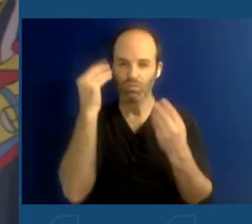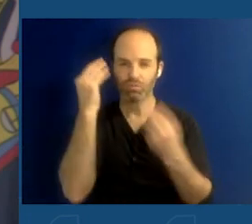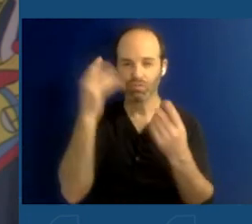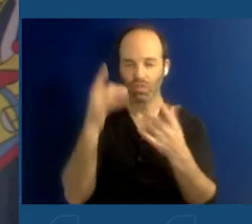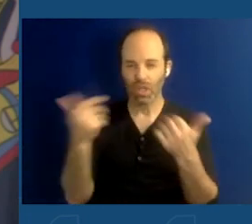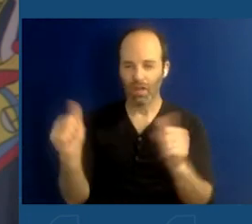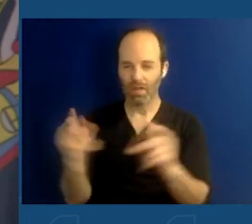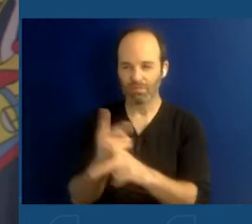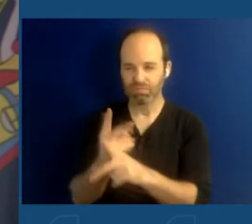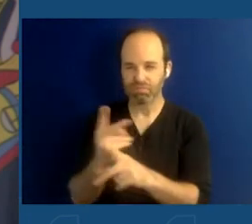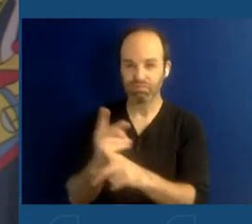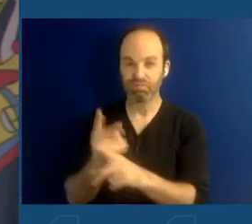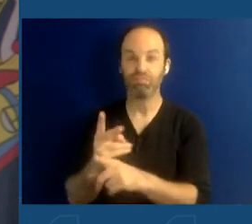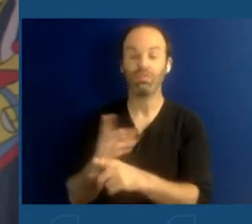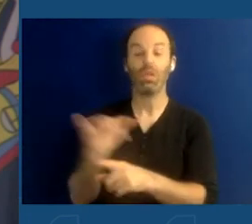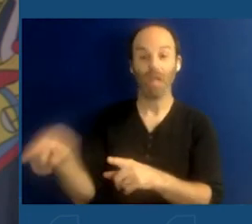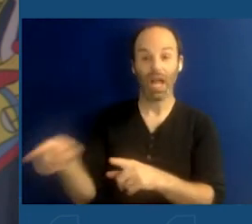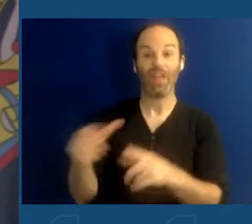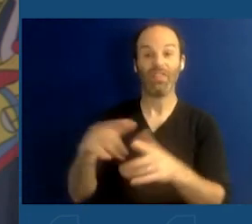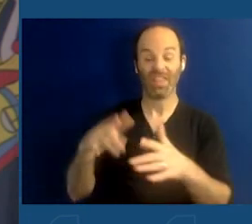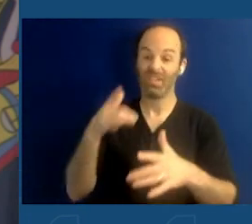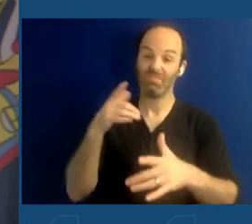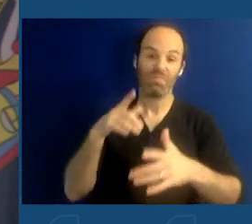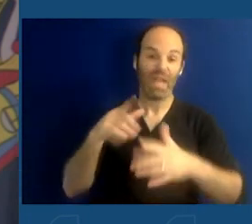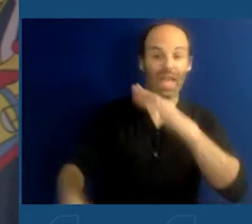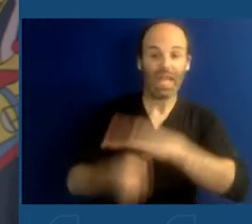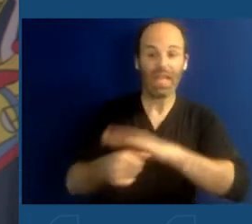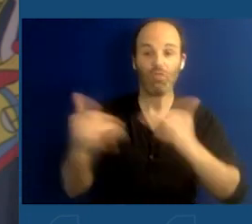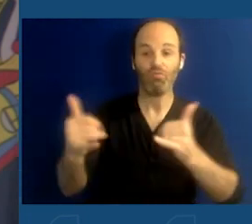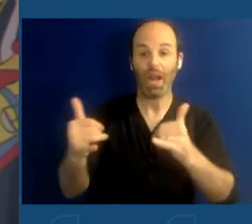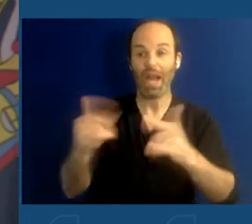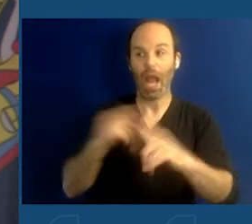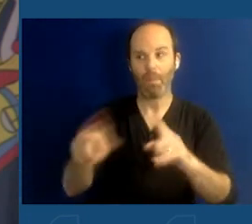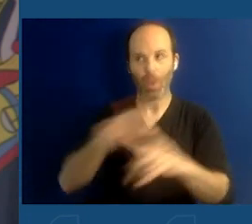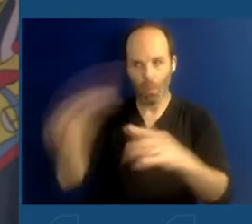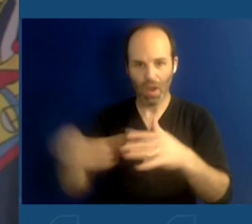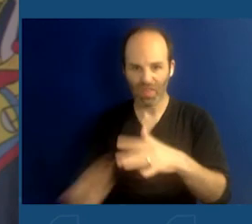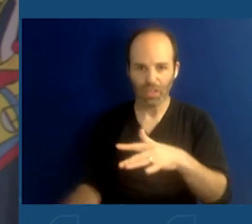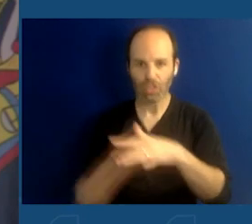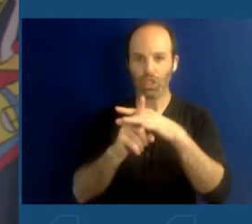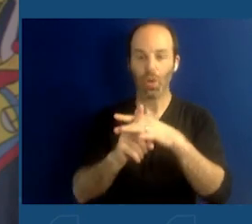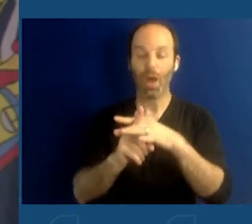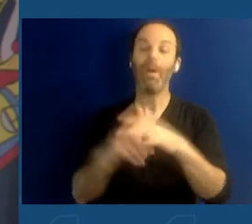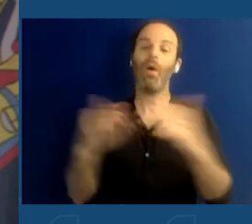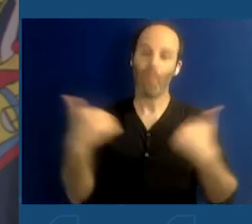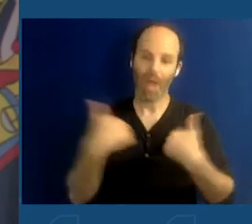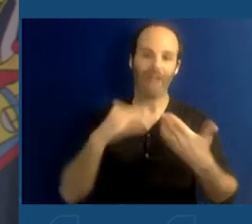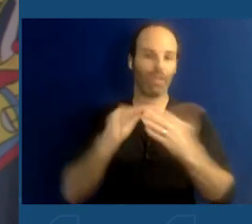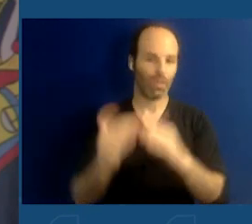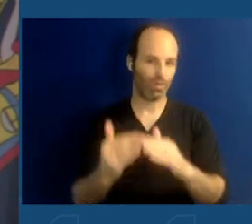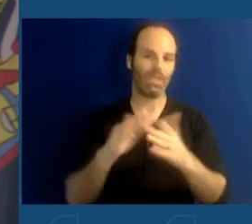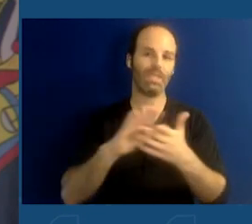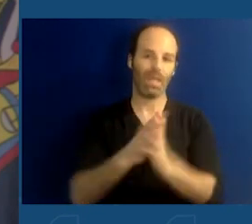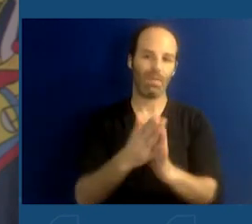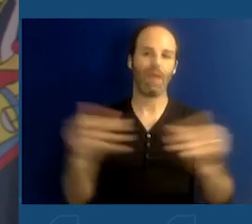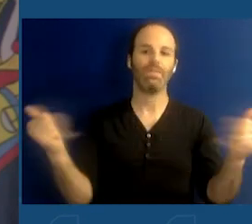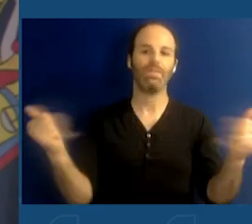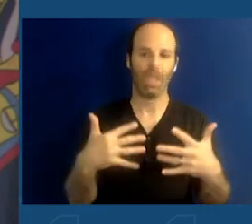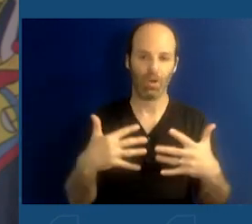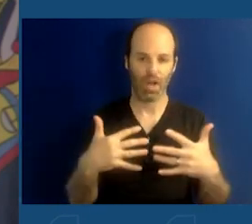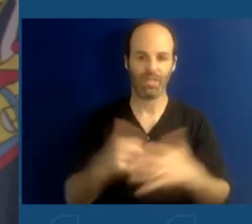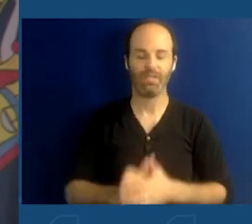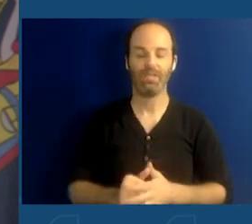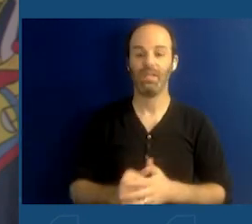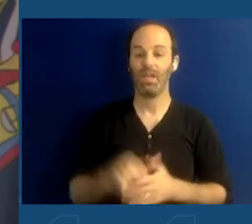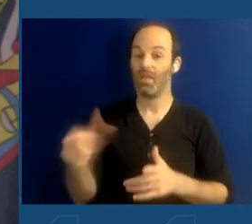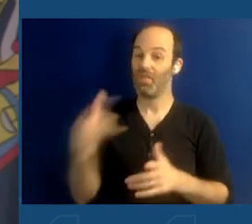themselves in a real, actionable way, now we have communities that are terrorized. And that is what we're fighting against. We're fighting it not